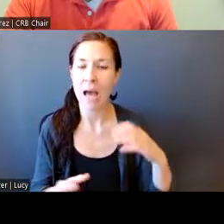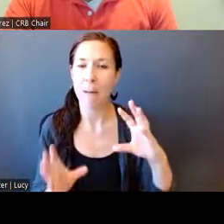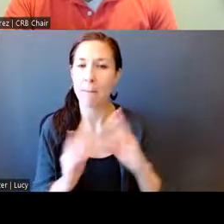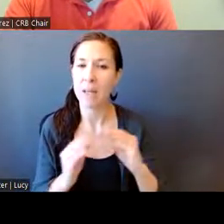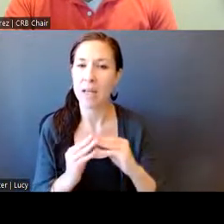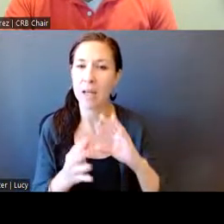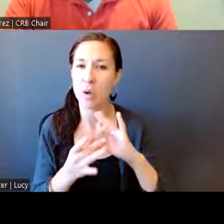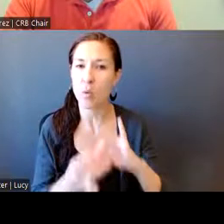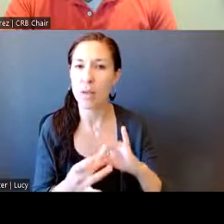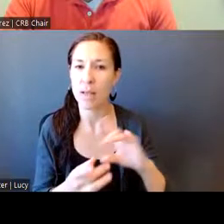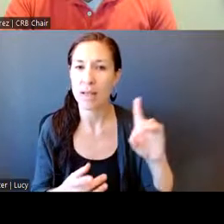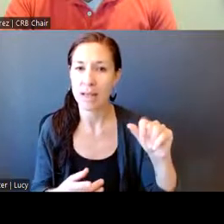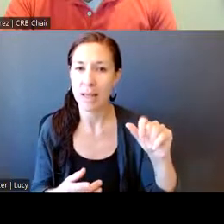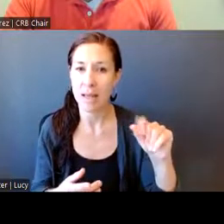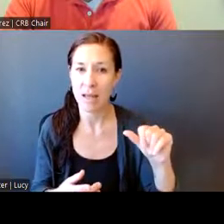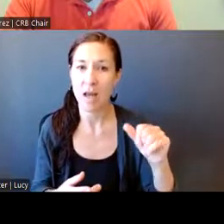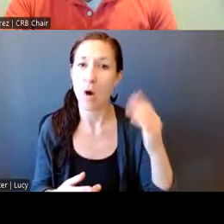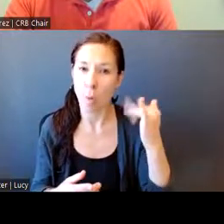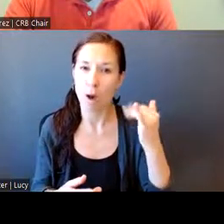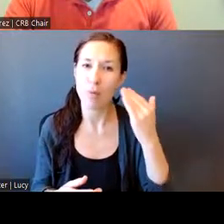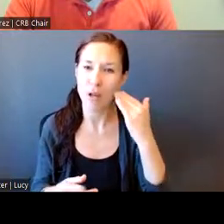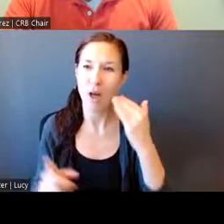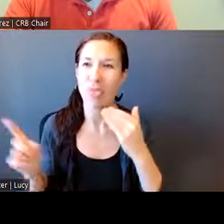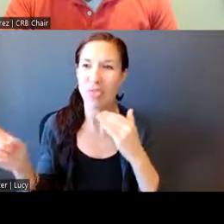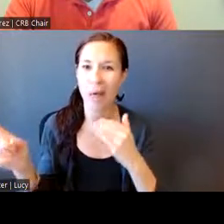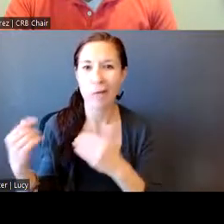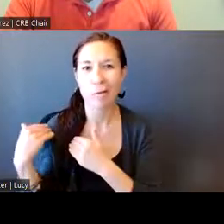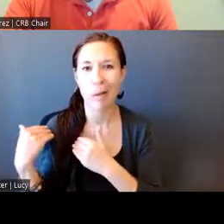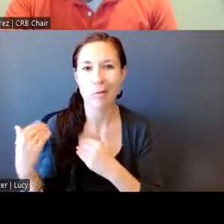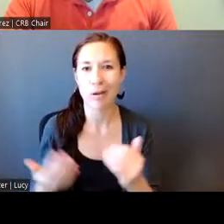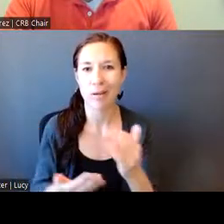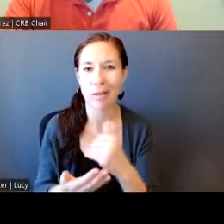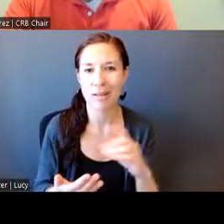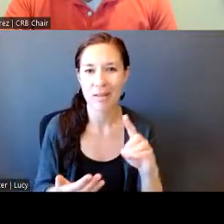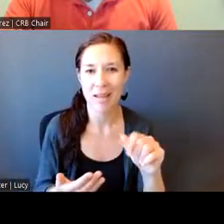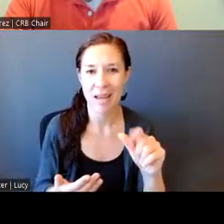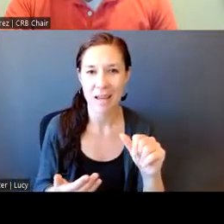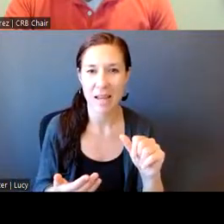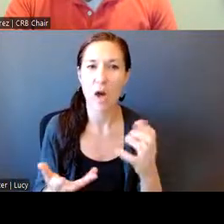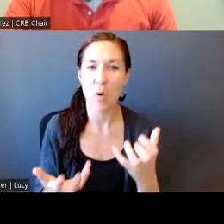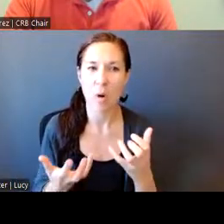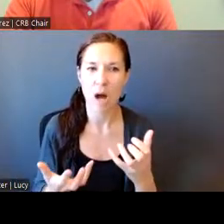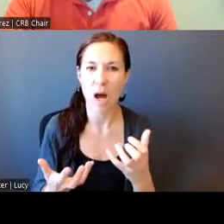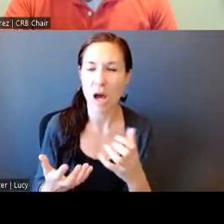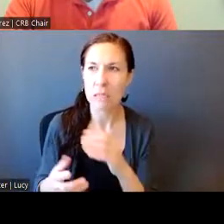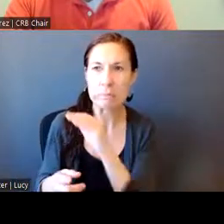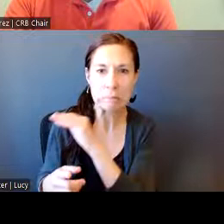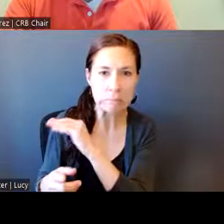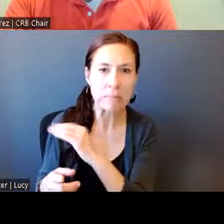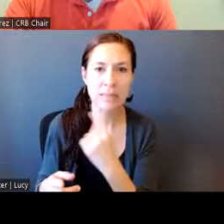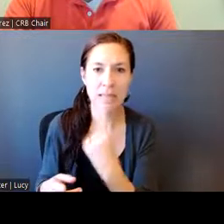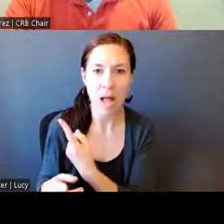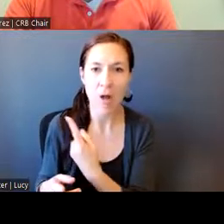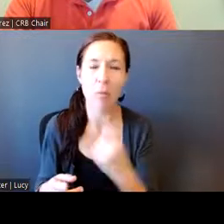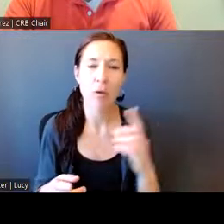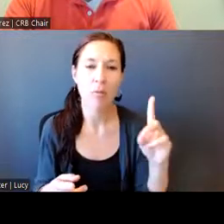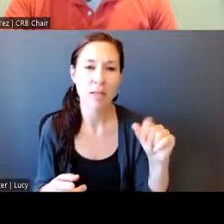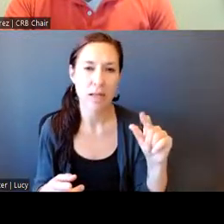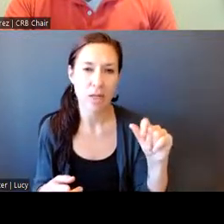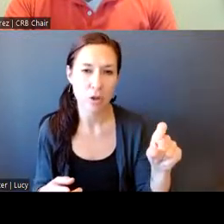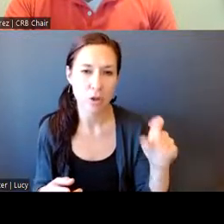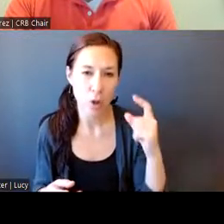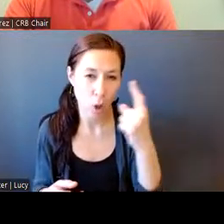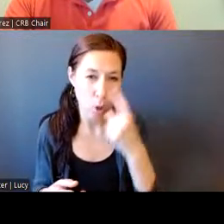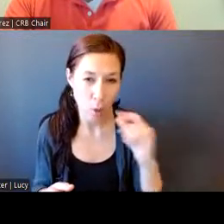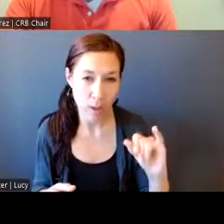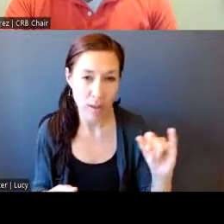know that the data comes from them and we want to be intentional about what that data looks like. again, FIO data was, we were,